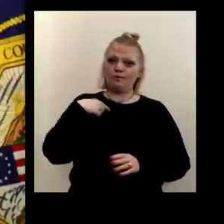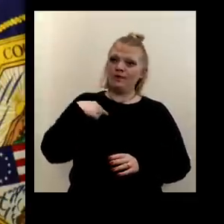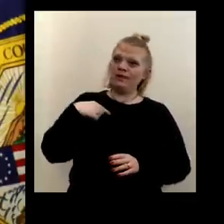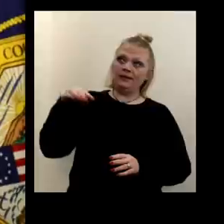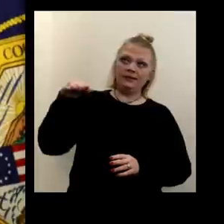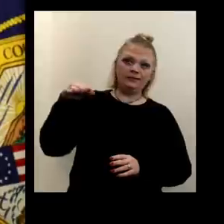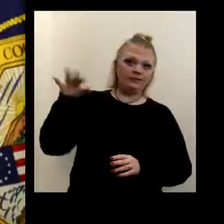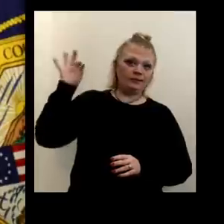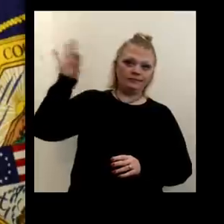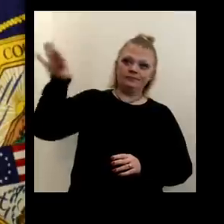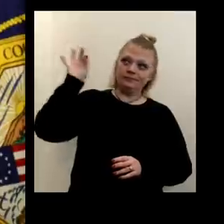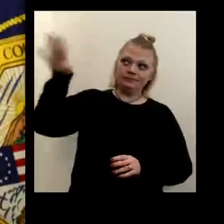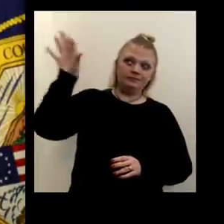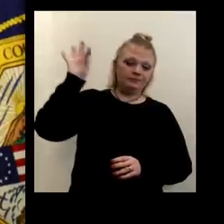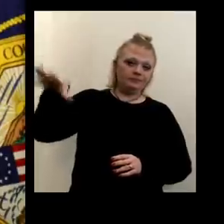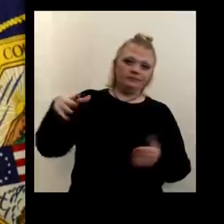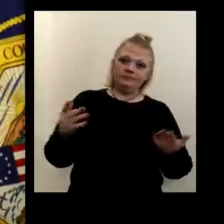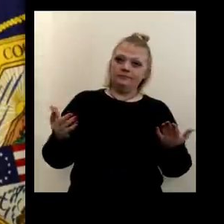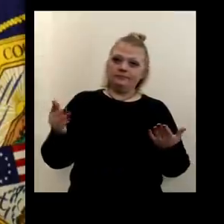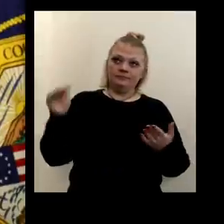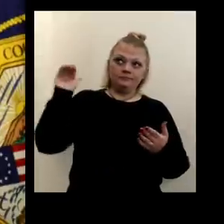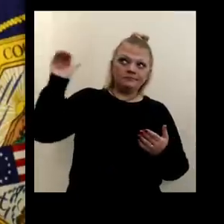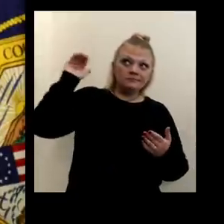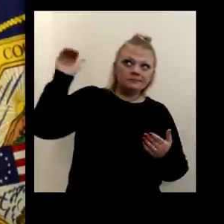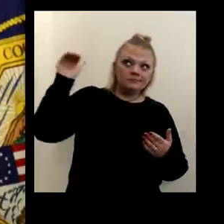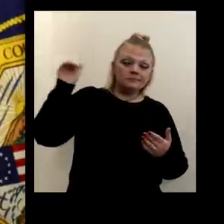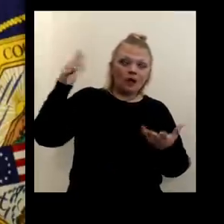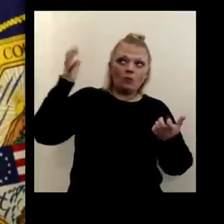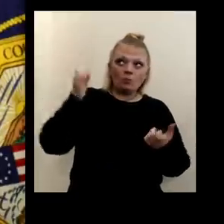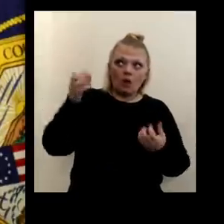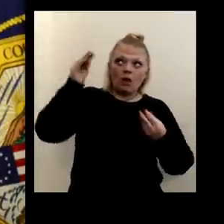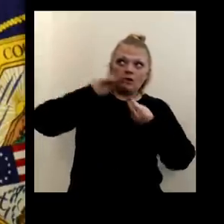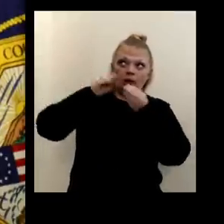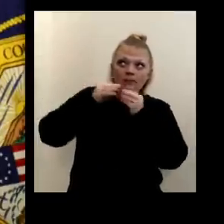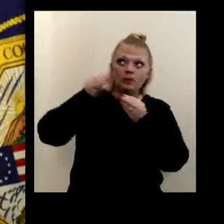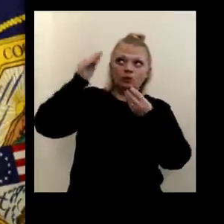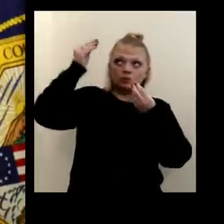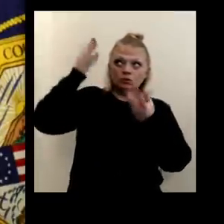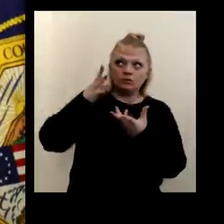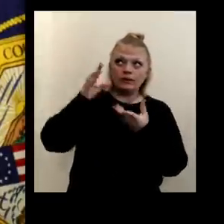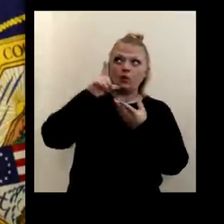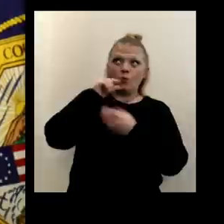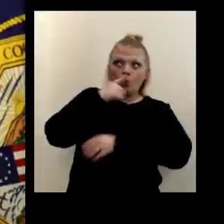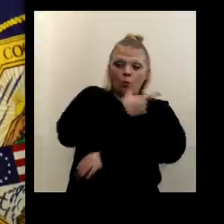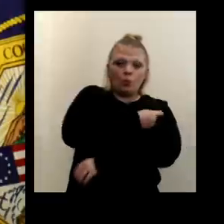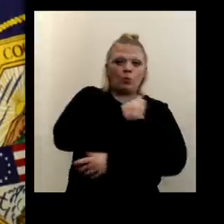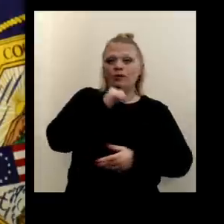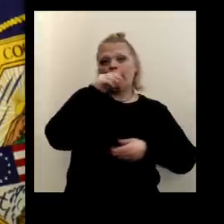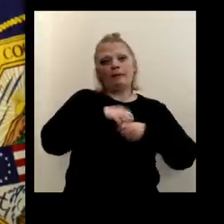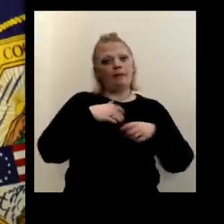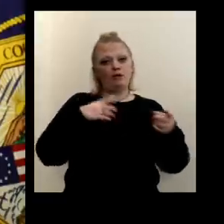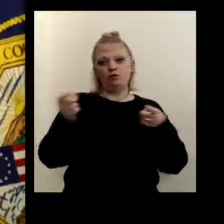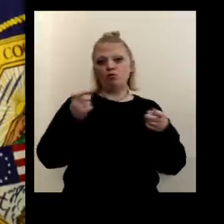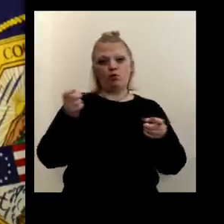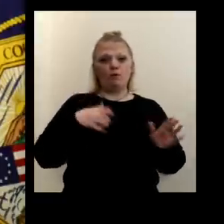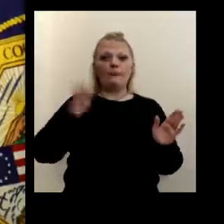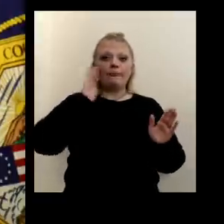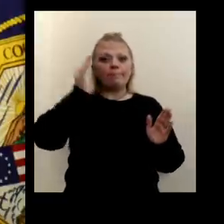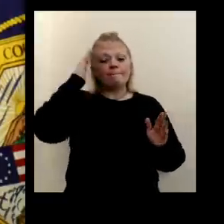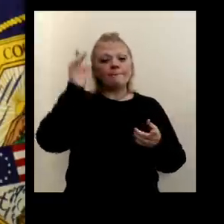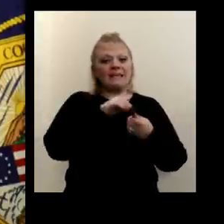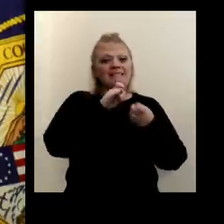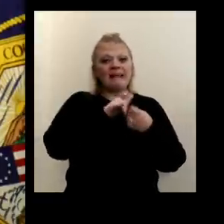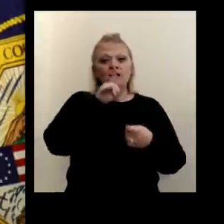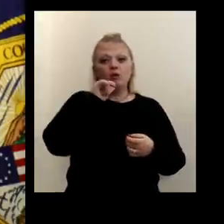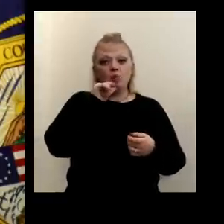more data to know who actually has been vaccinated. I don't have it is out of our control. Uh, we'll know exactly who was